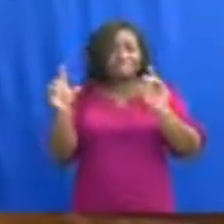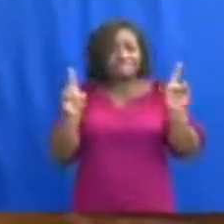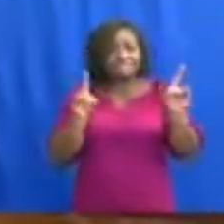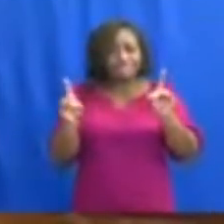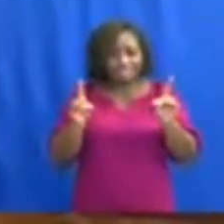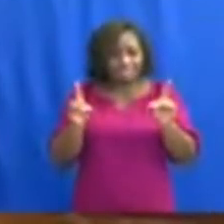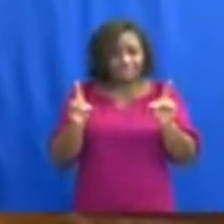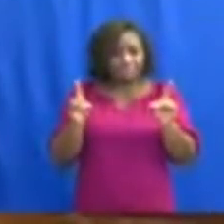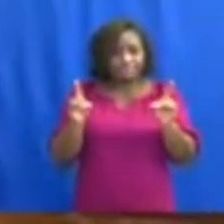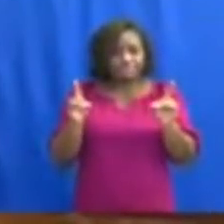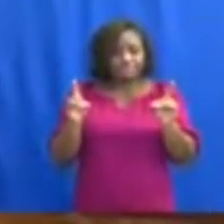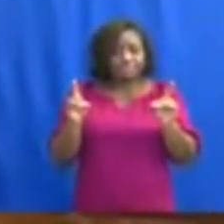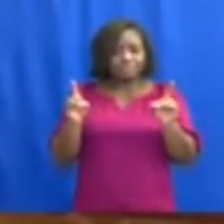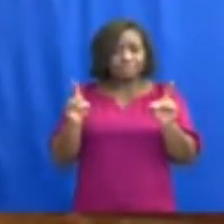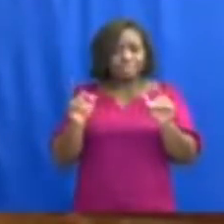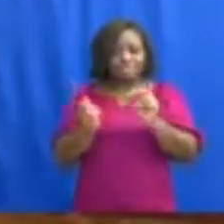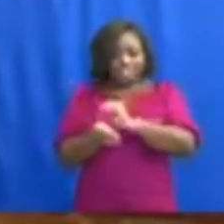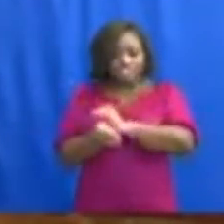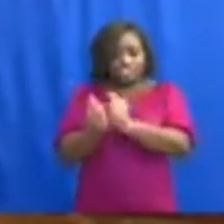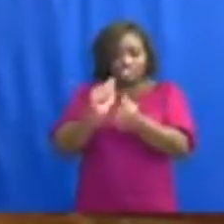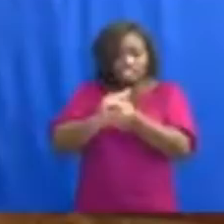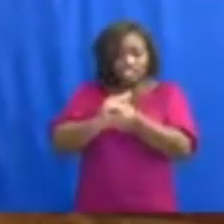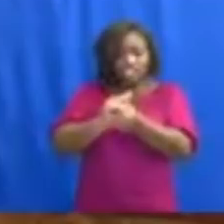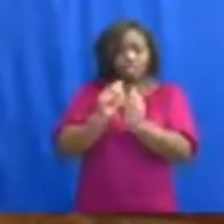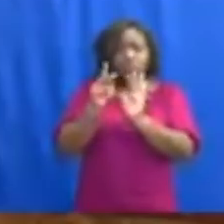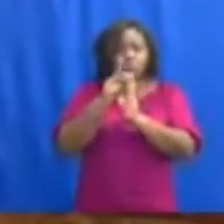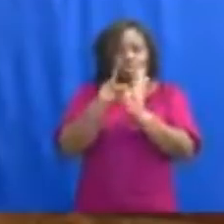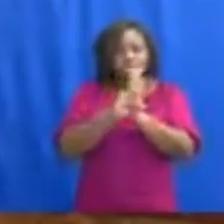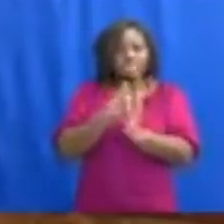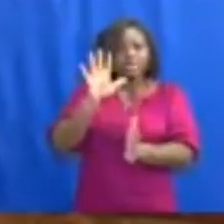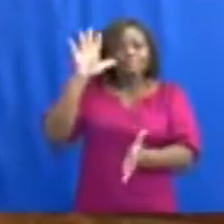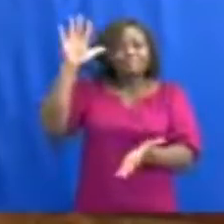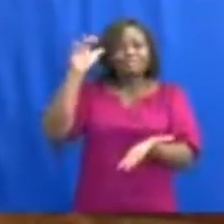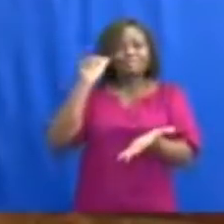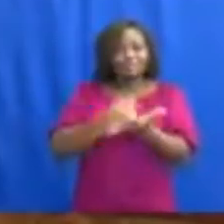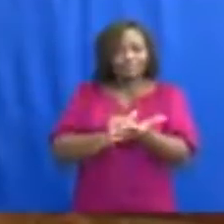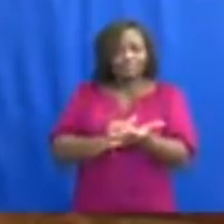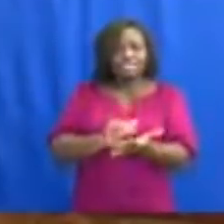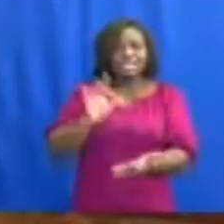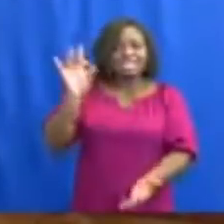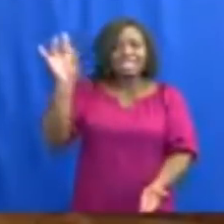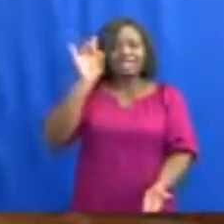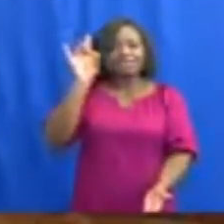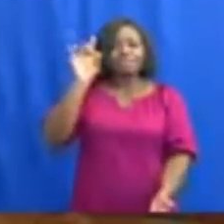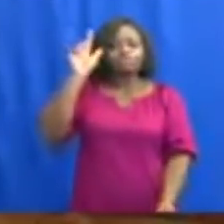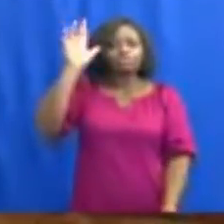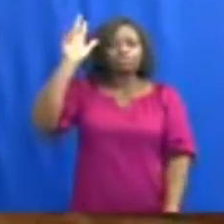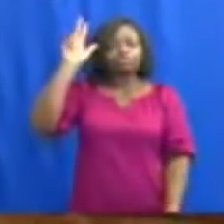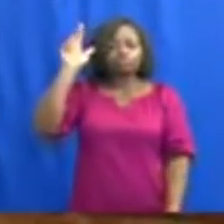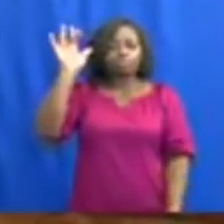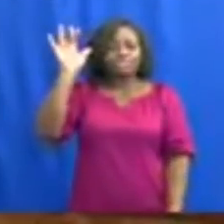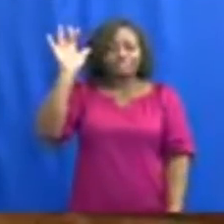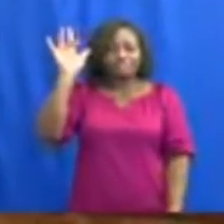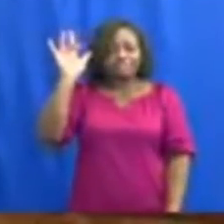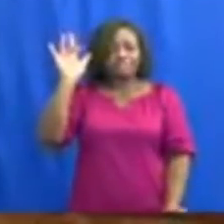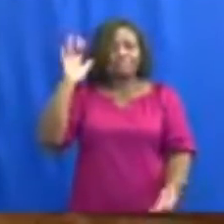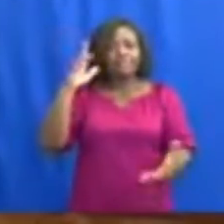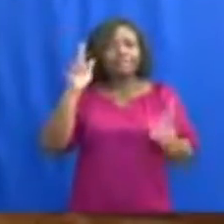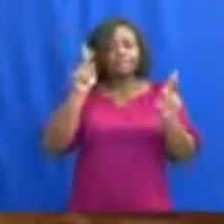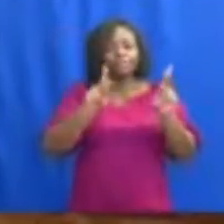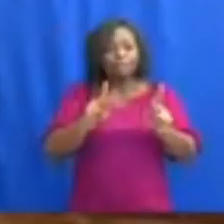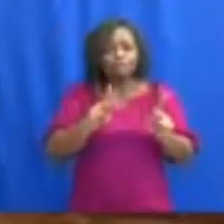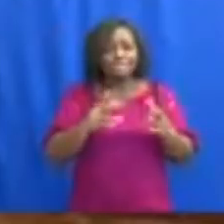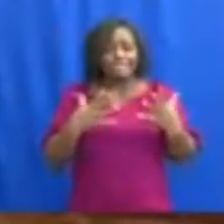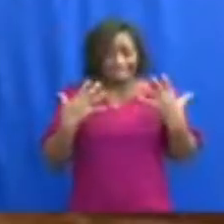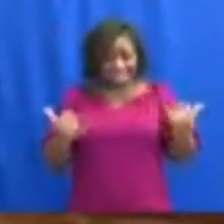Under the revised policy, 5,925 persons have recovered and